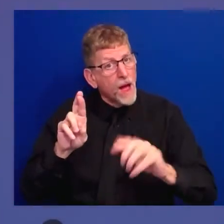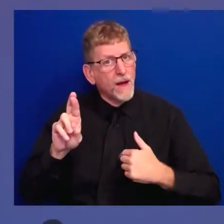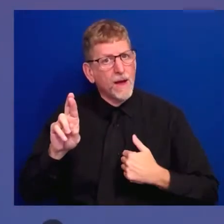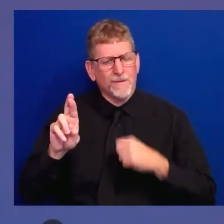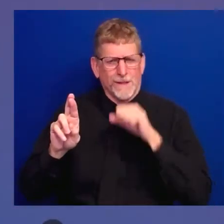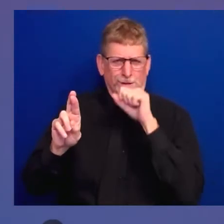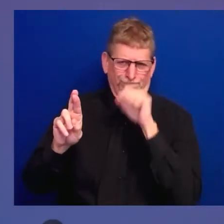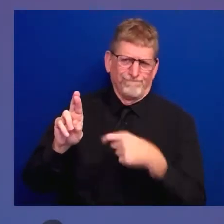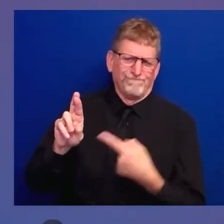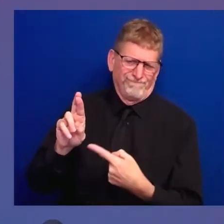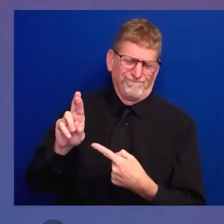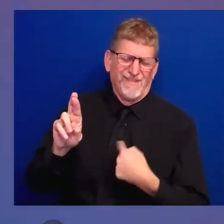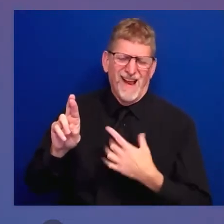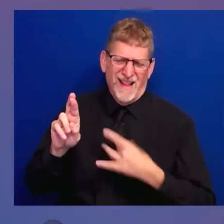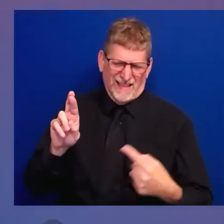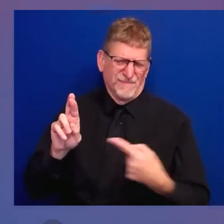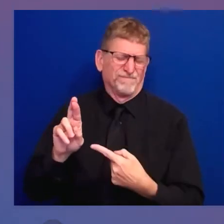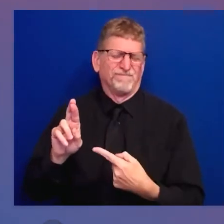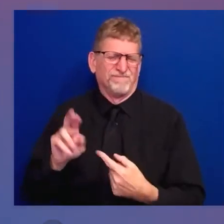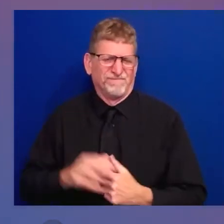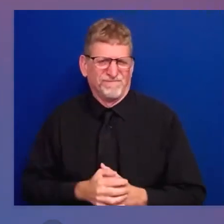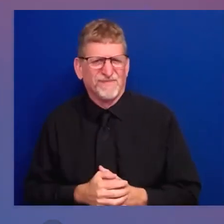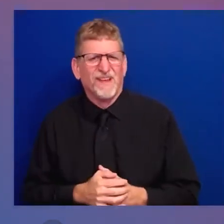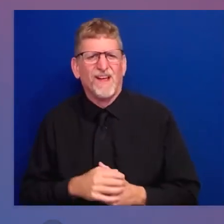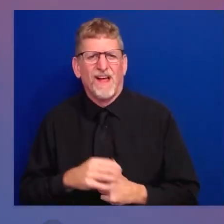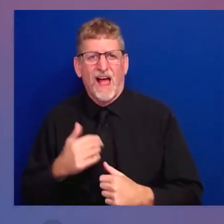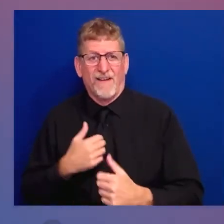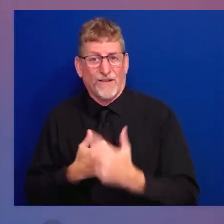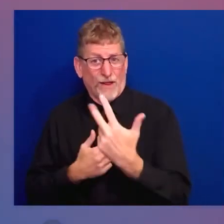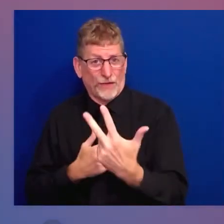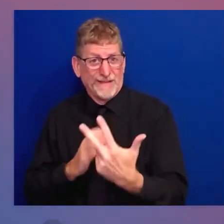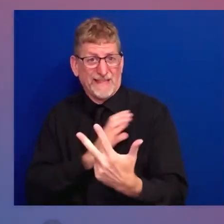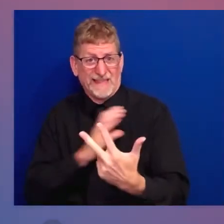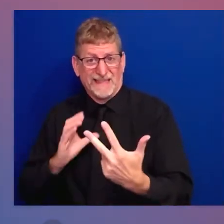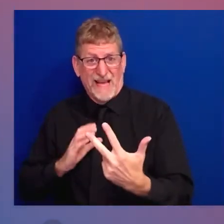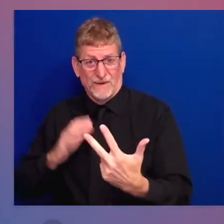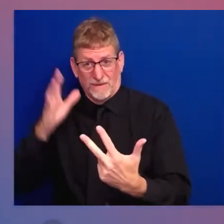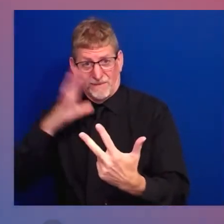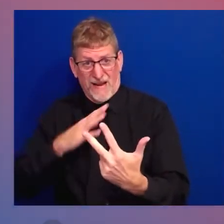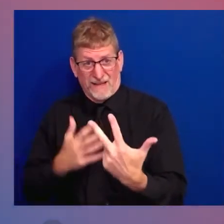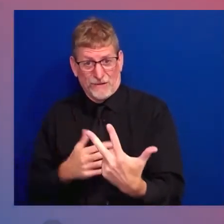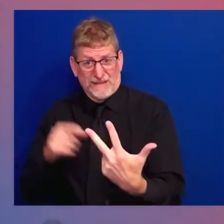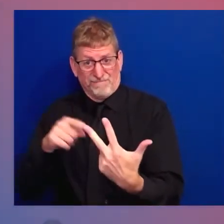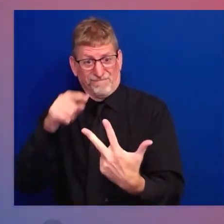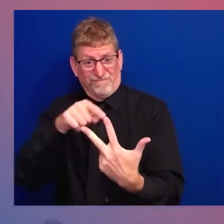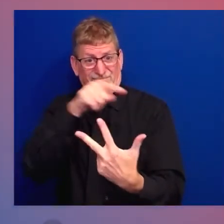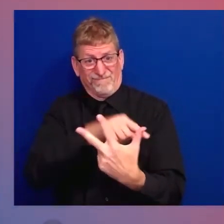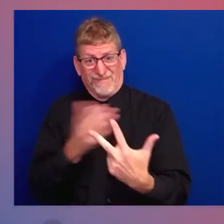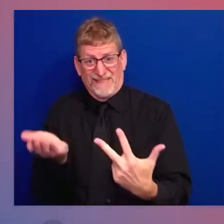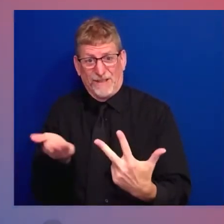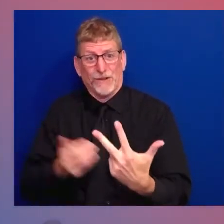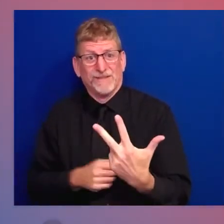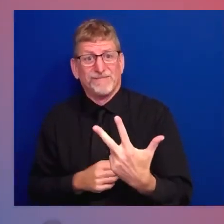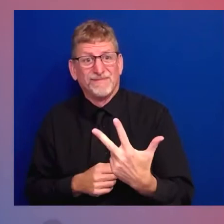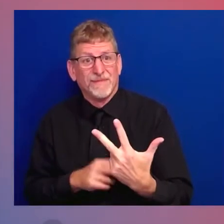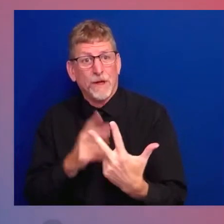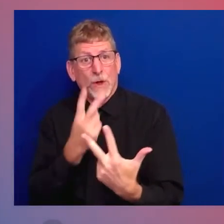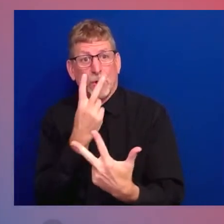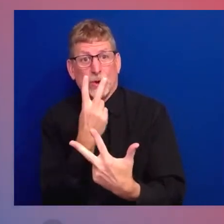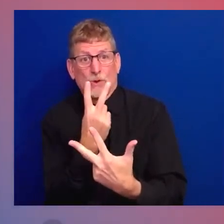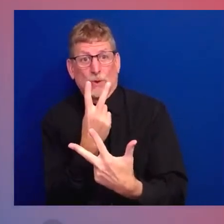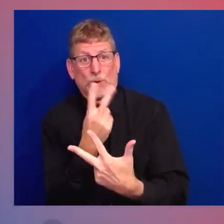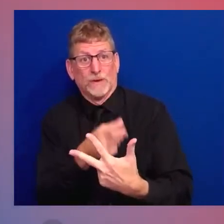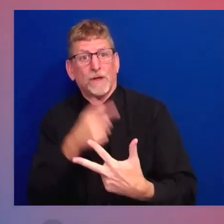The three congressmen you have here, two of them look like they could, they really could and did play ball. And the other one looks like he could bomb you.